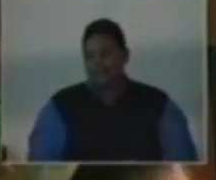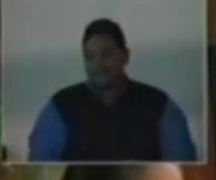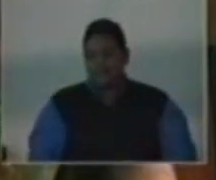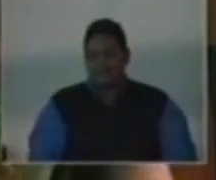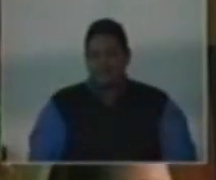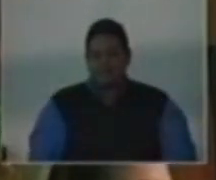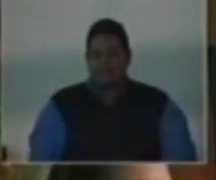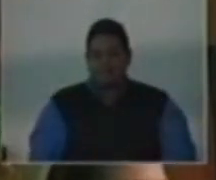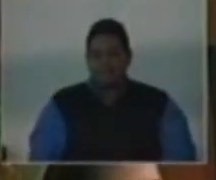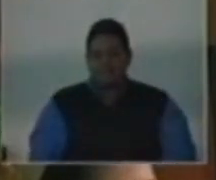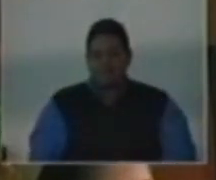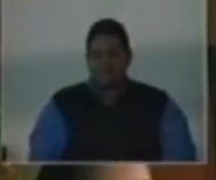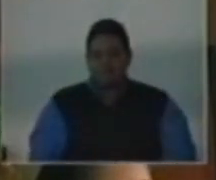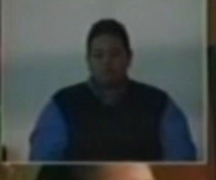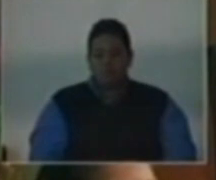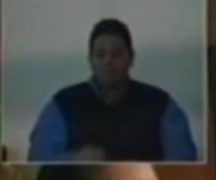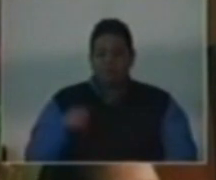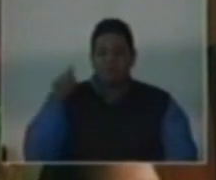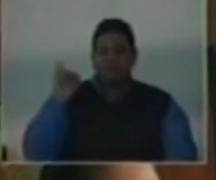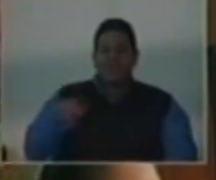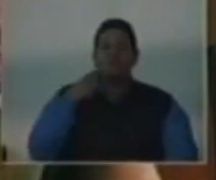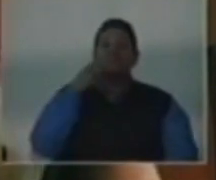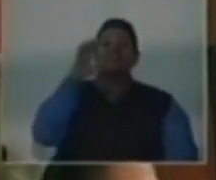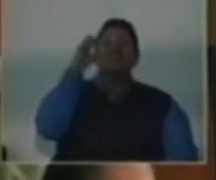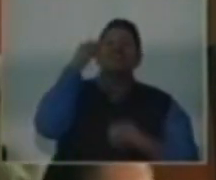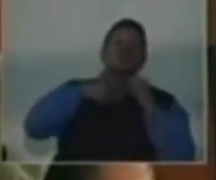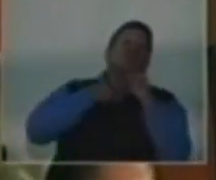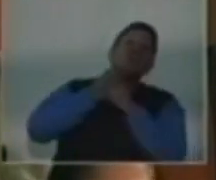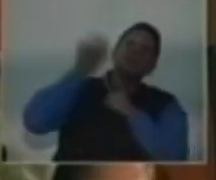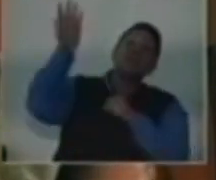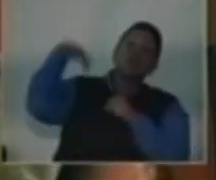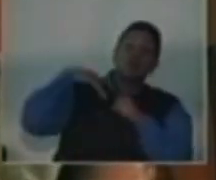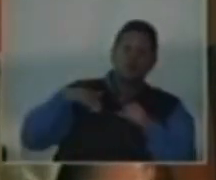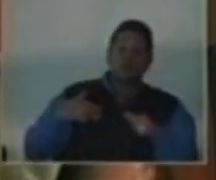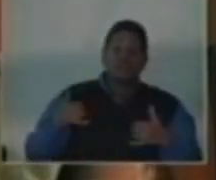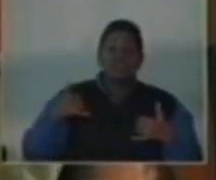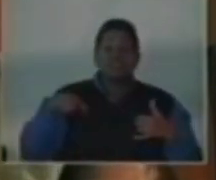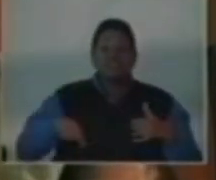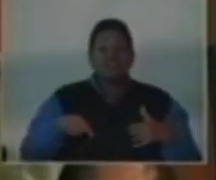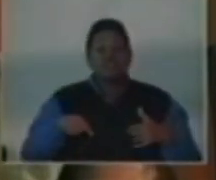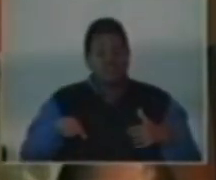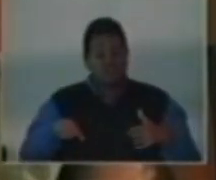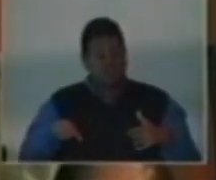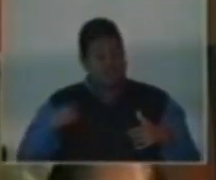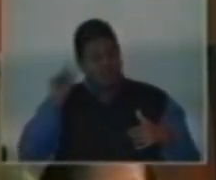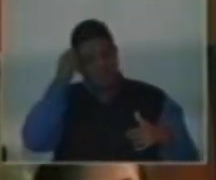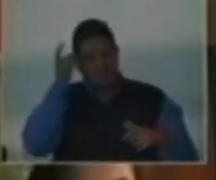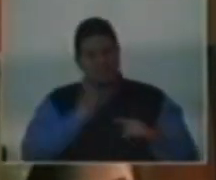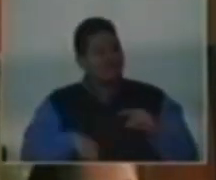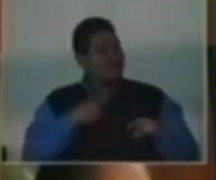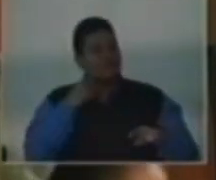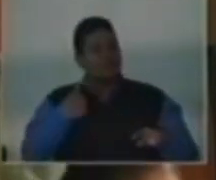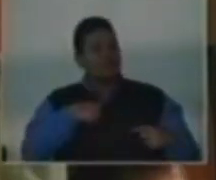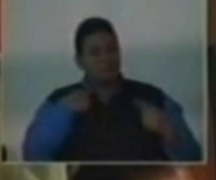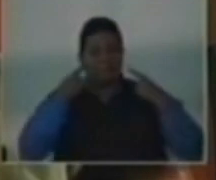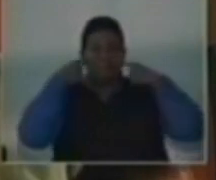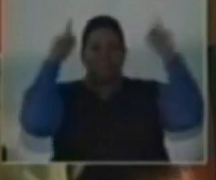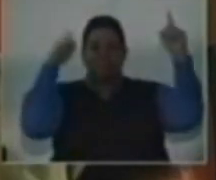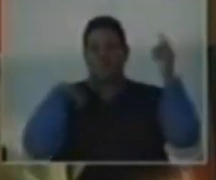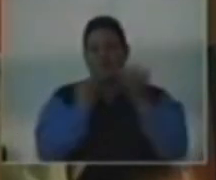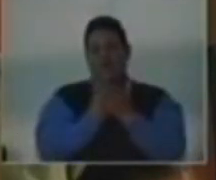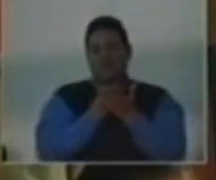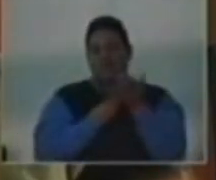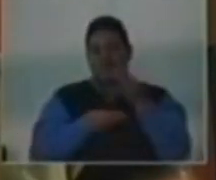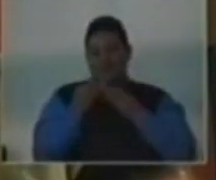This generation, after that was said almost 50 years ago, still cannot claim that we have achieved our economic independence. Yet,